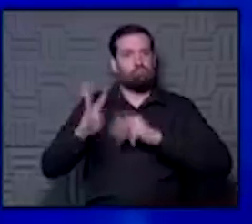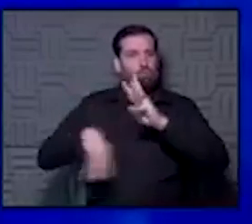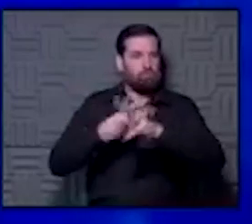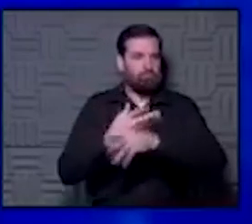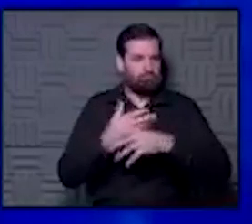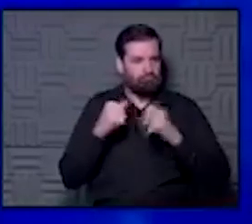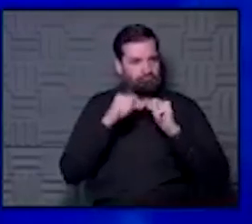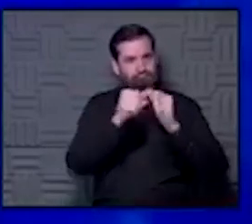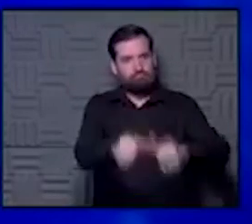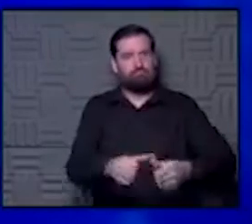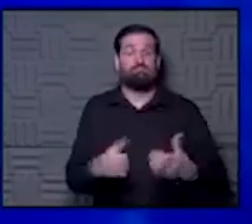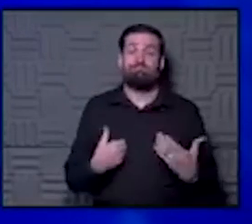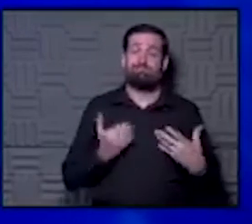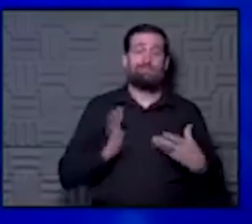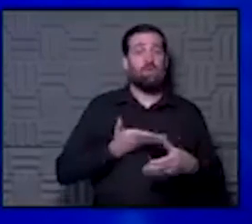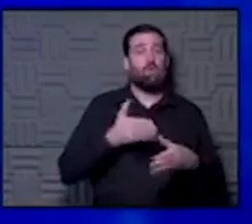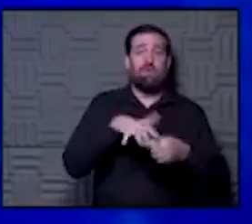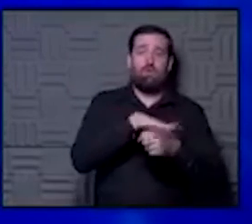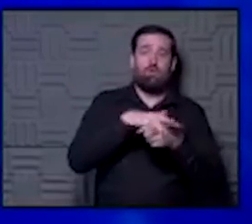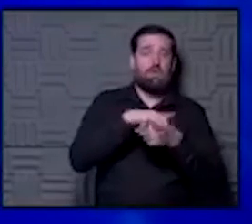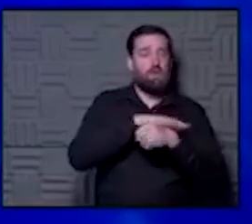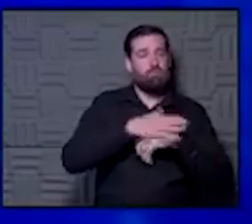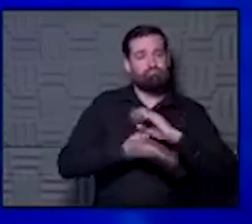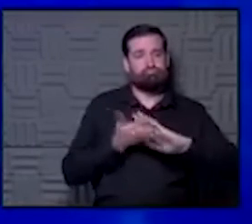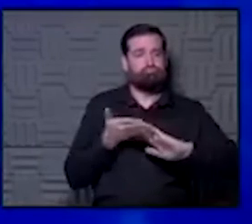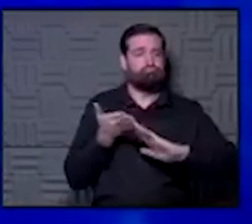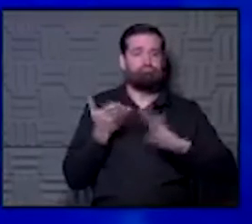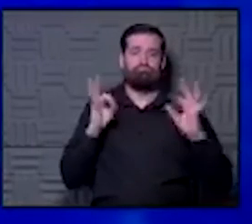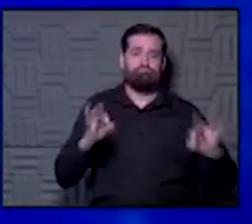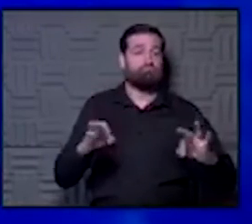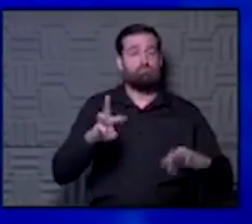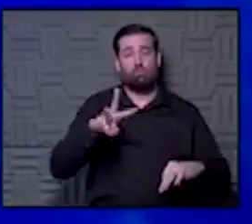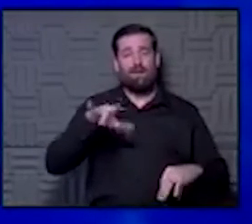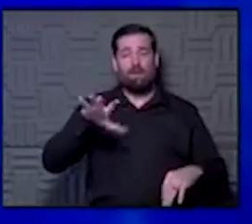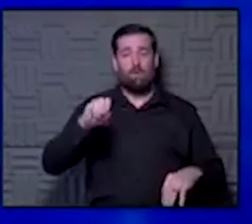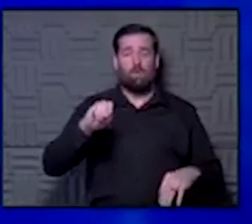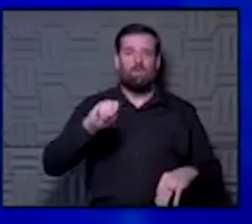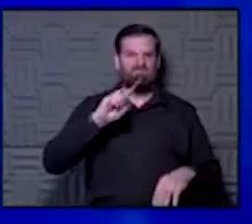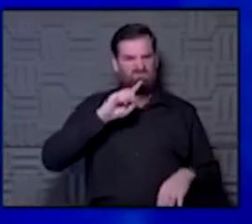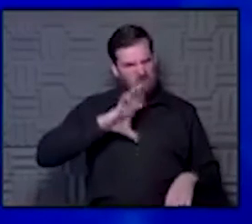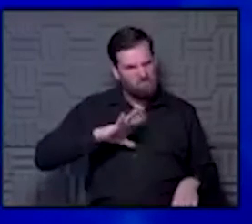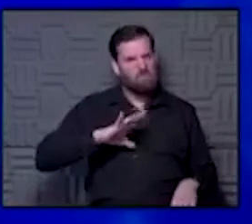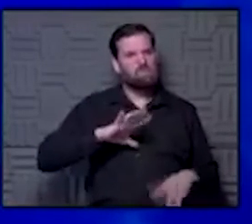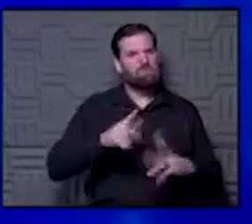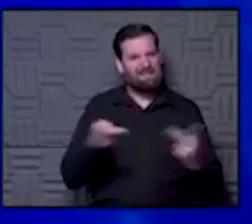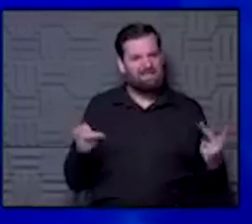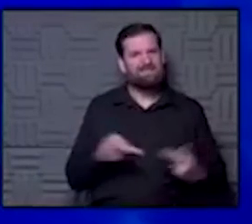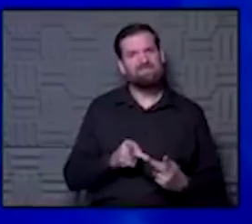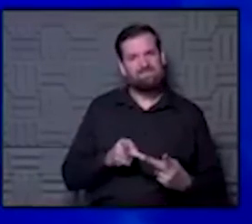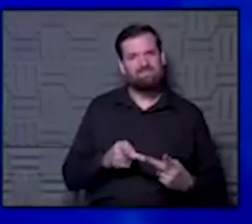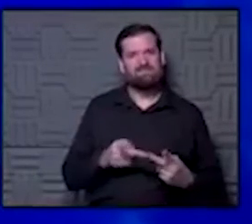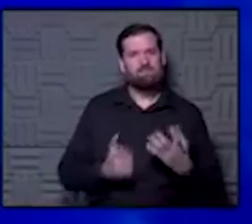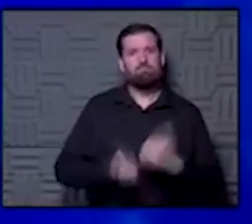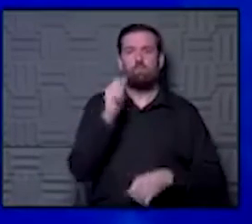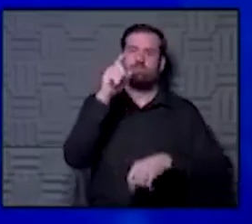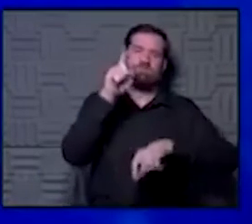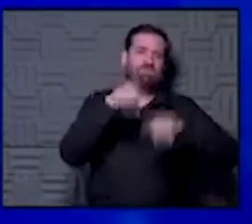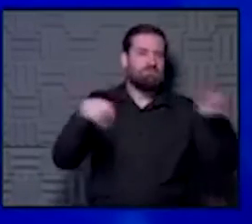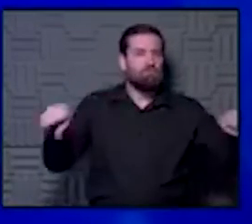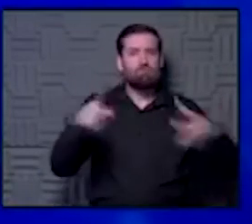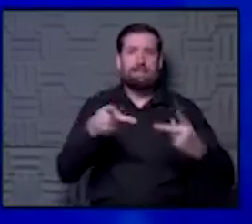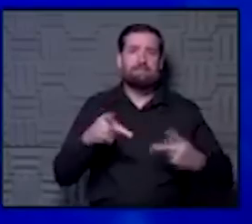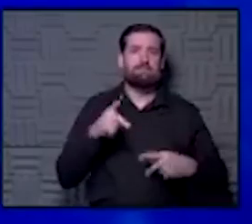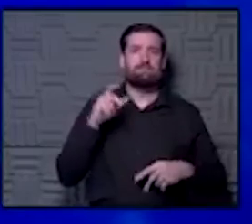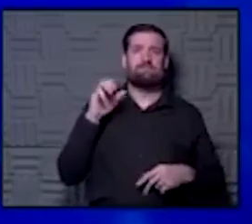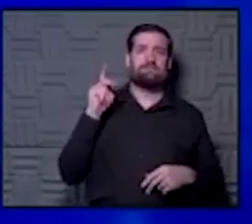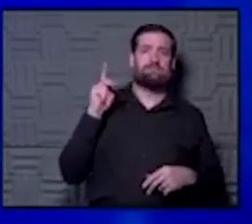our area going. And I really, you know, Wyandotte County is actually, it's a cool place. I think it's one of the most diverse places in Kansas